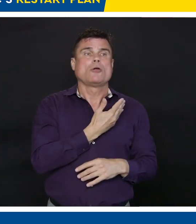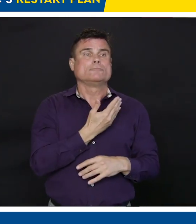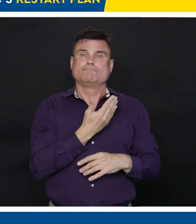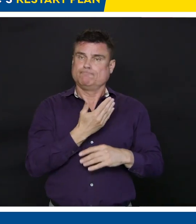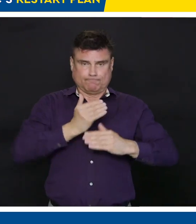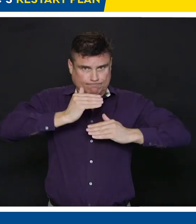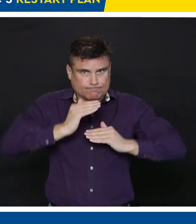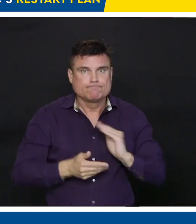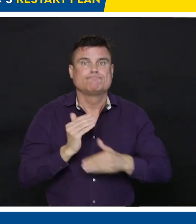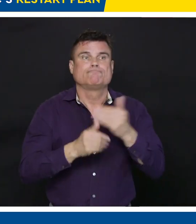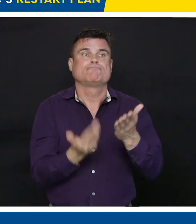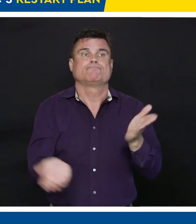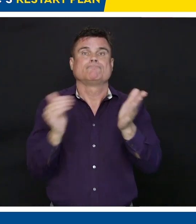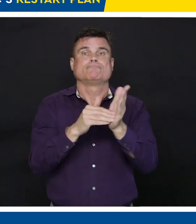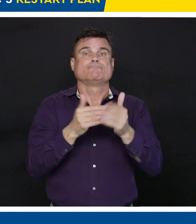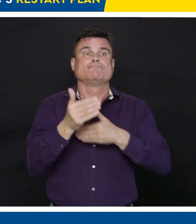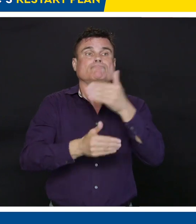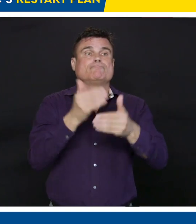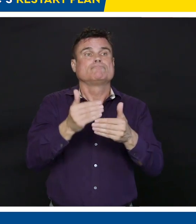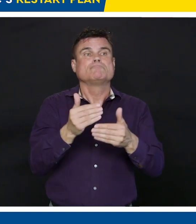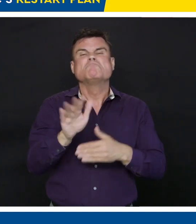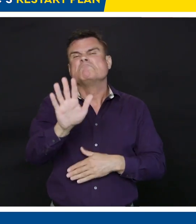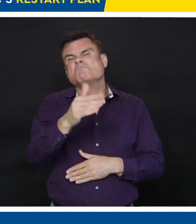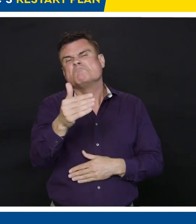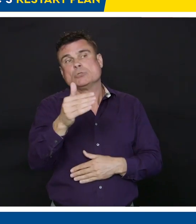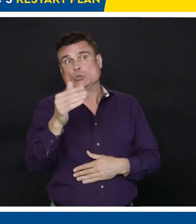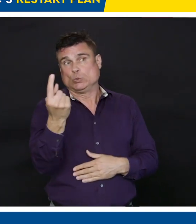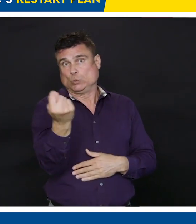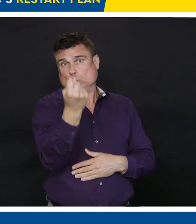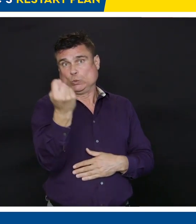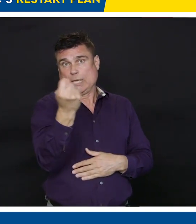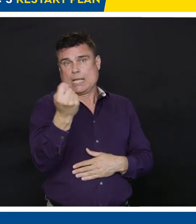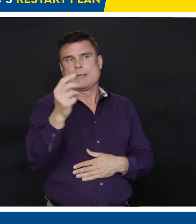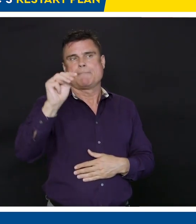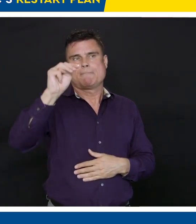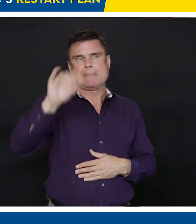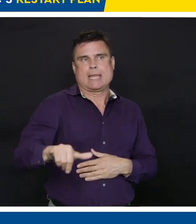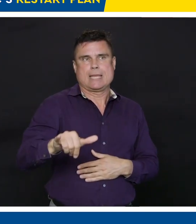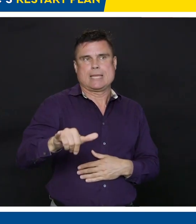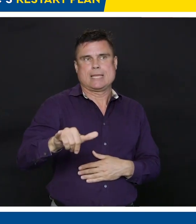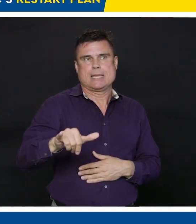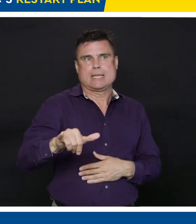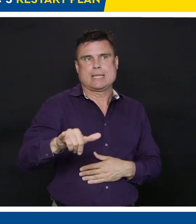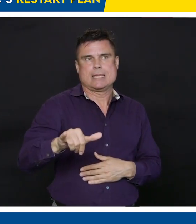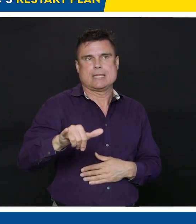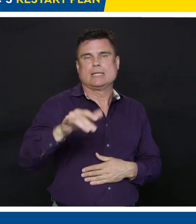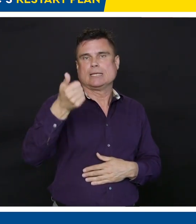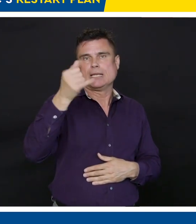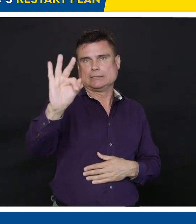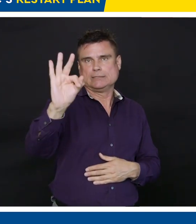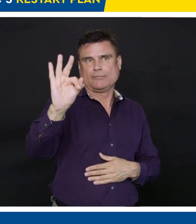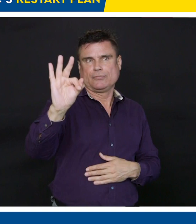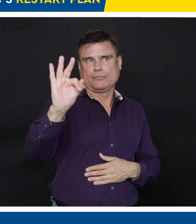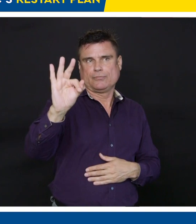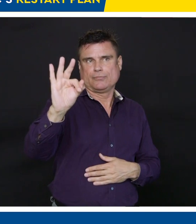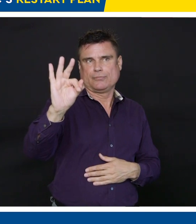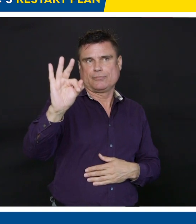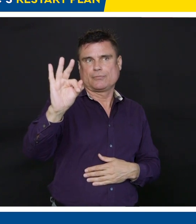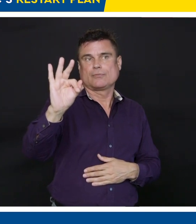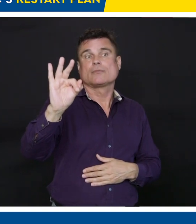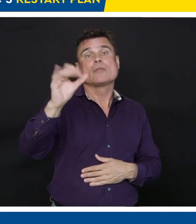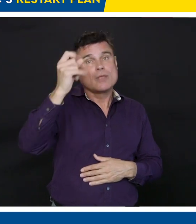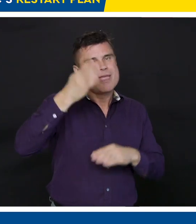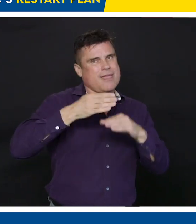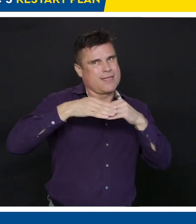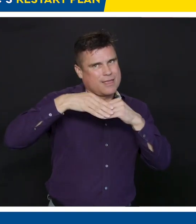think that we wanted to make sure that people had a starting point to start preparing. People have been doing that. We've now given a